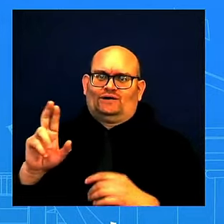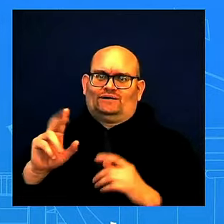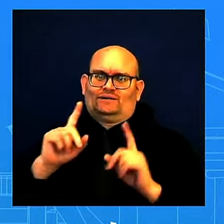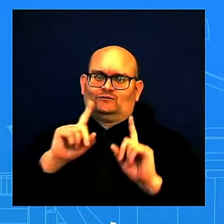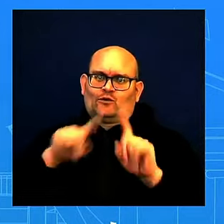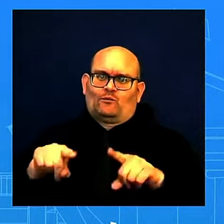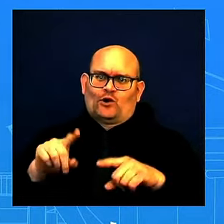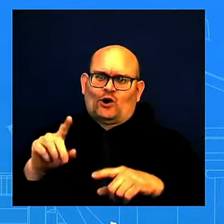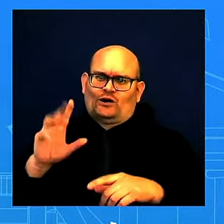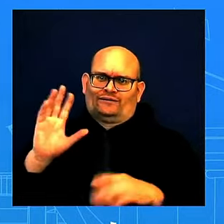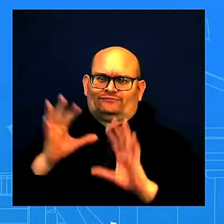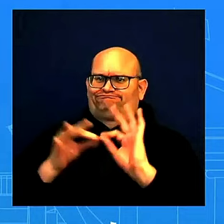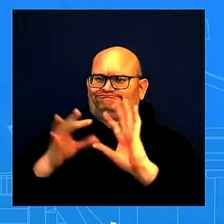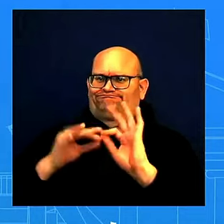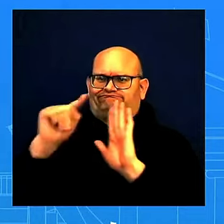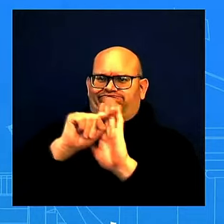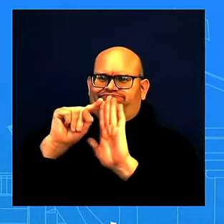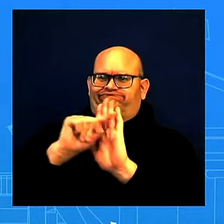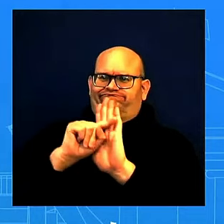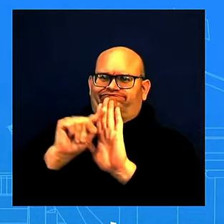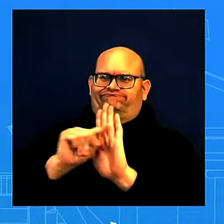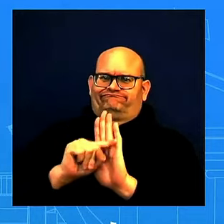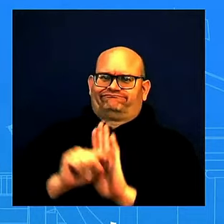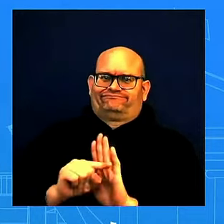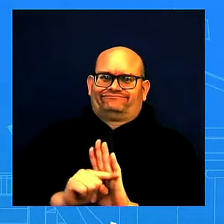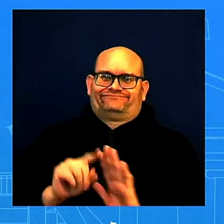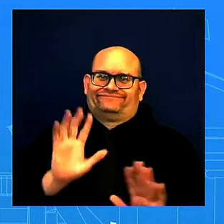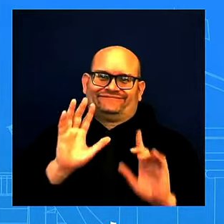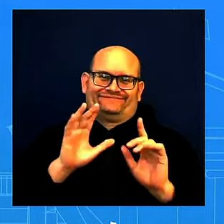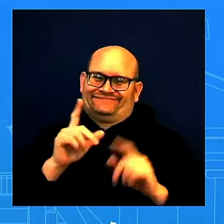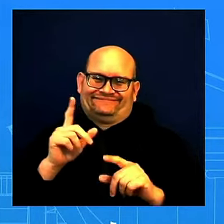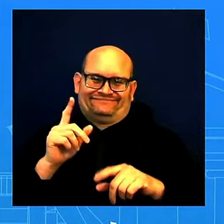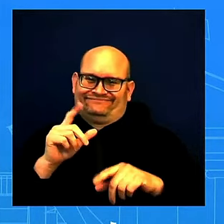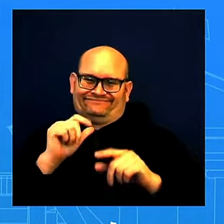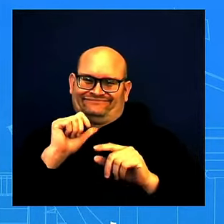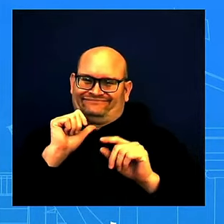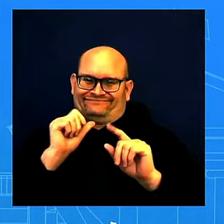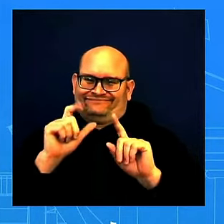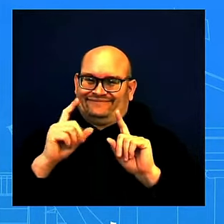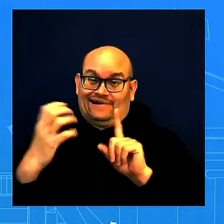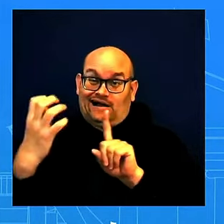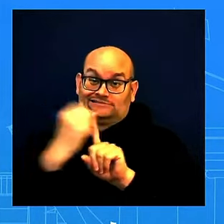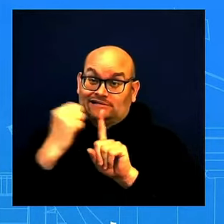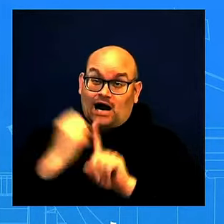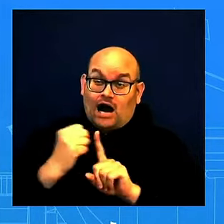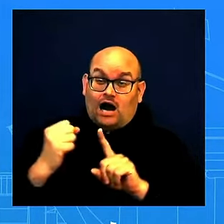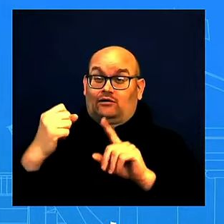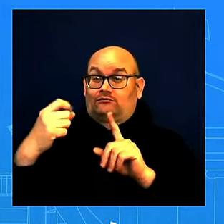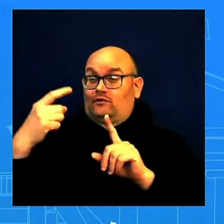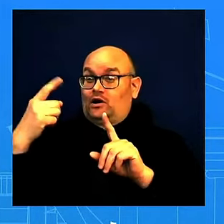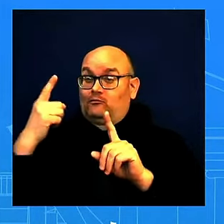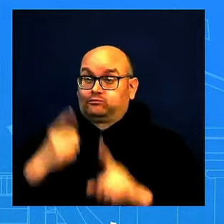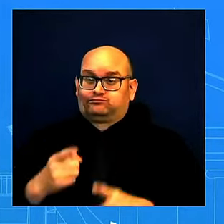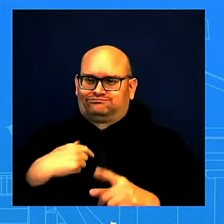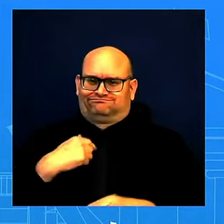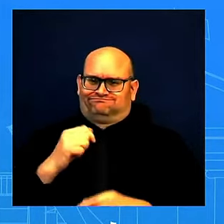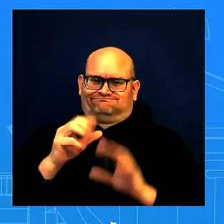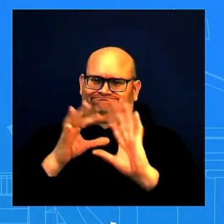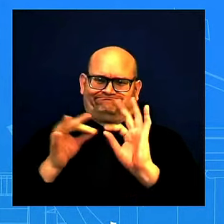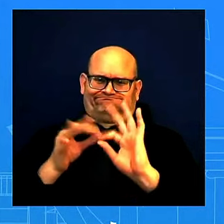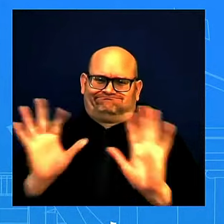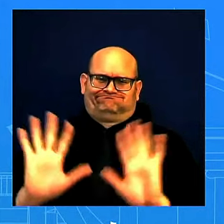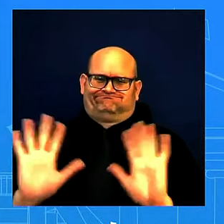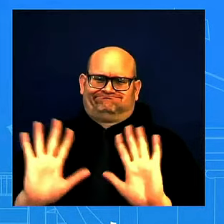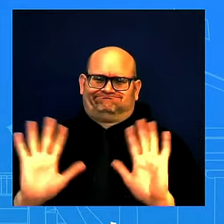specific attacks or comments, I would have to refer you to the campaign. I think when I was answering your